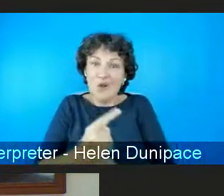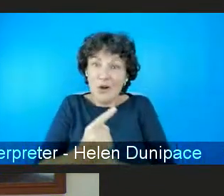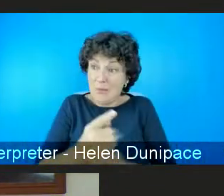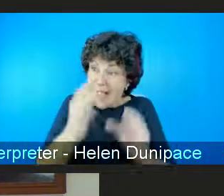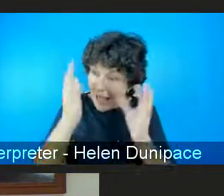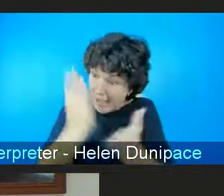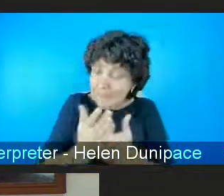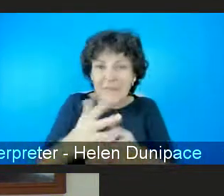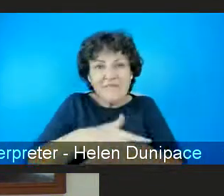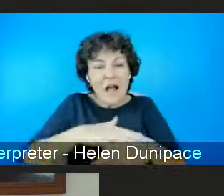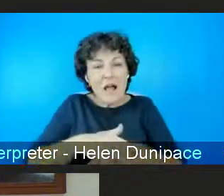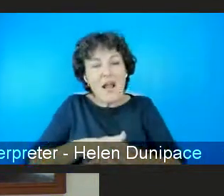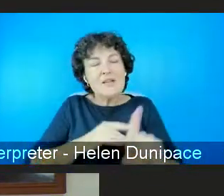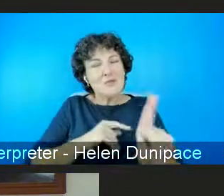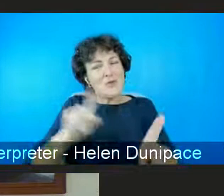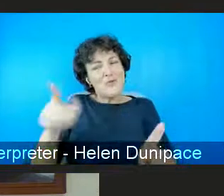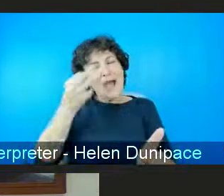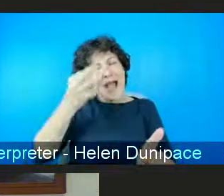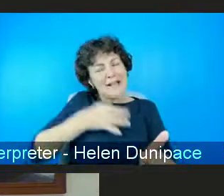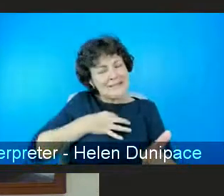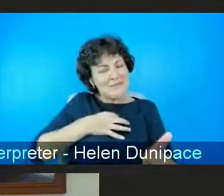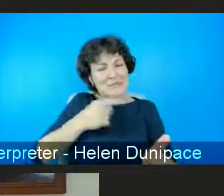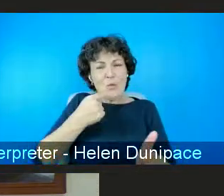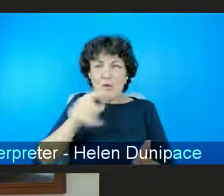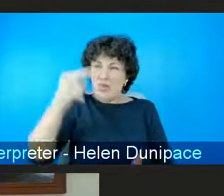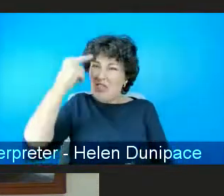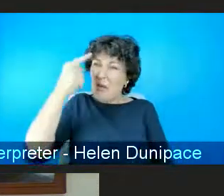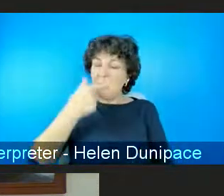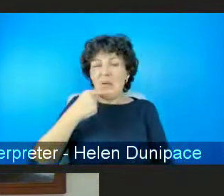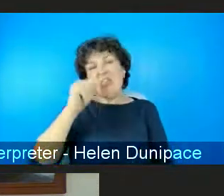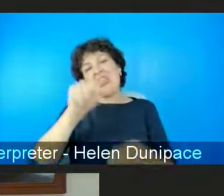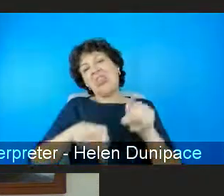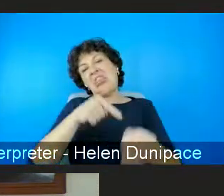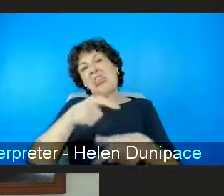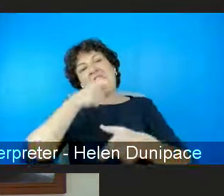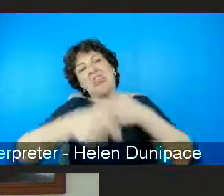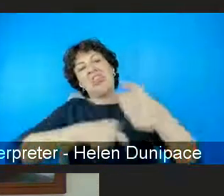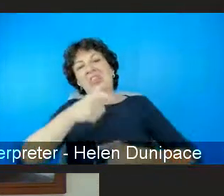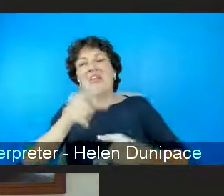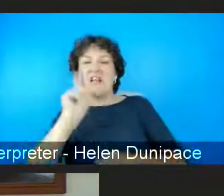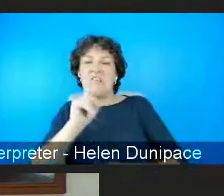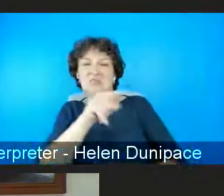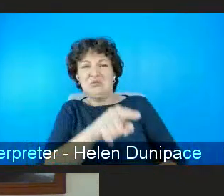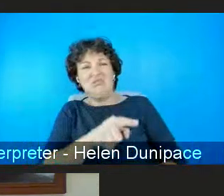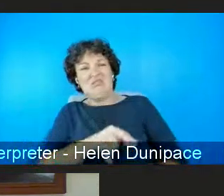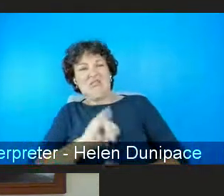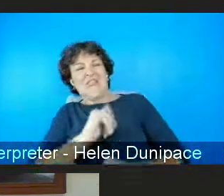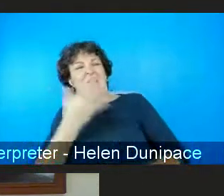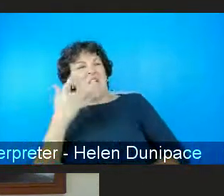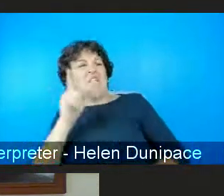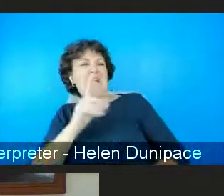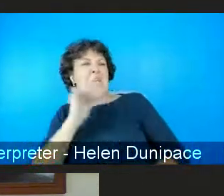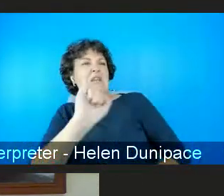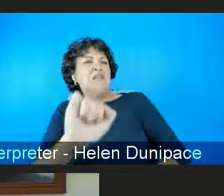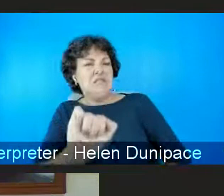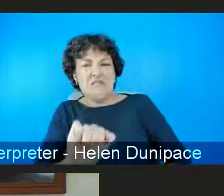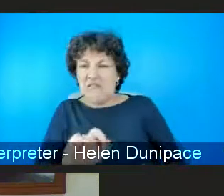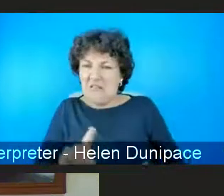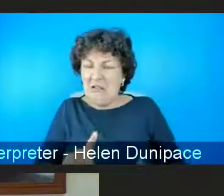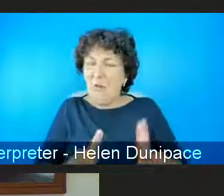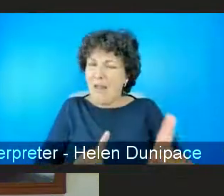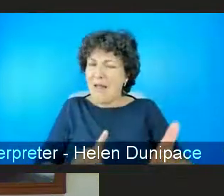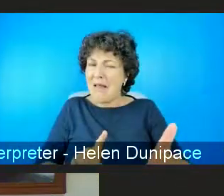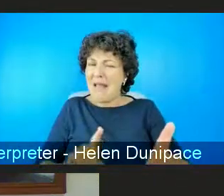made me reflect on the previous question which was how did it come to pass that school-age girls are on the receiving end of this